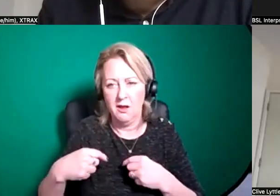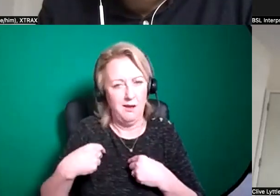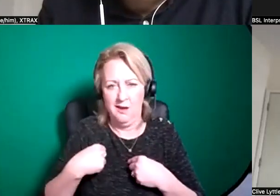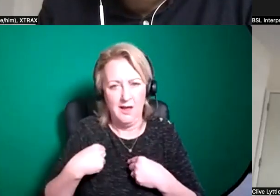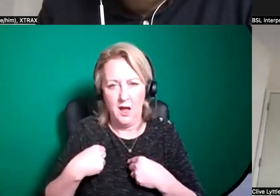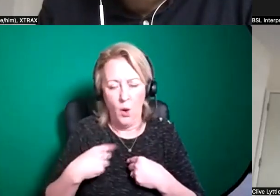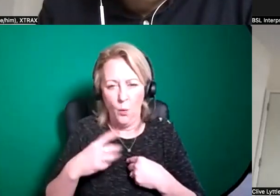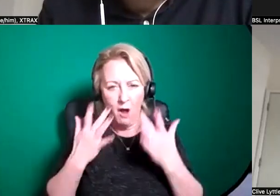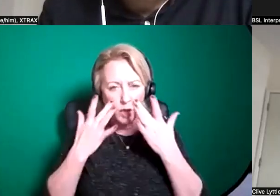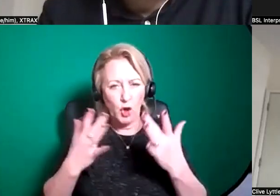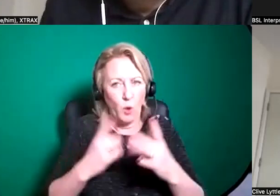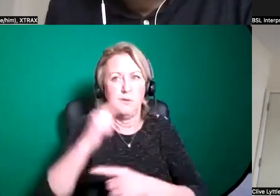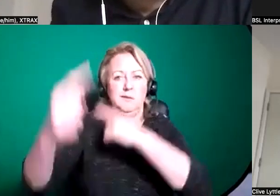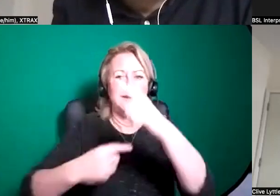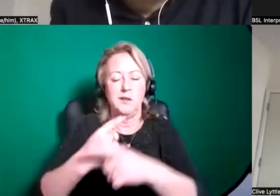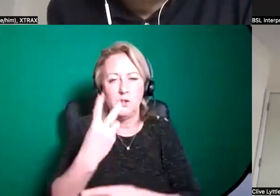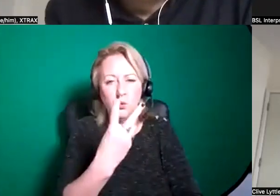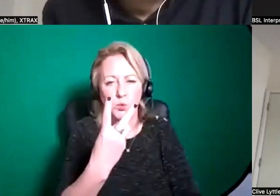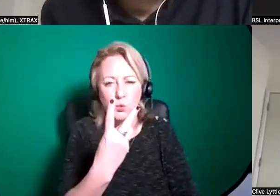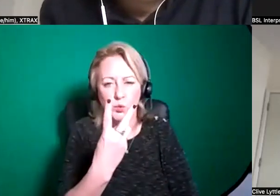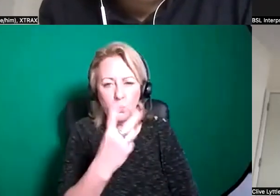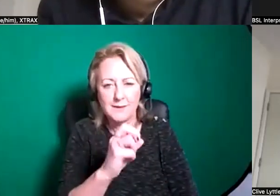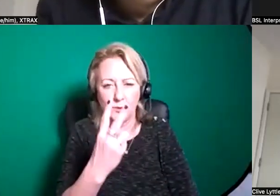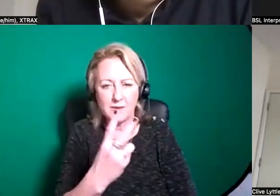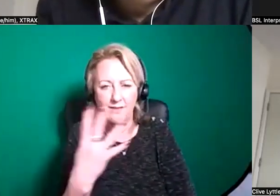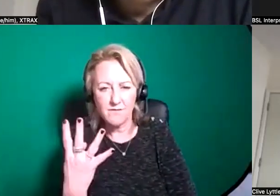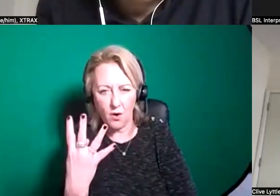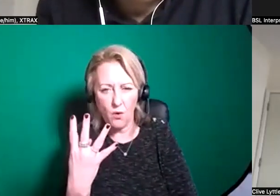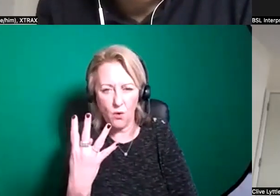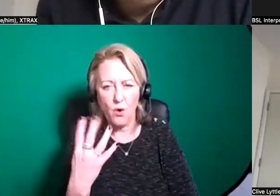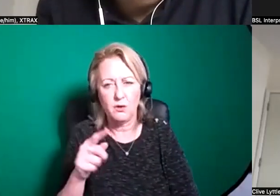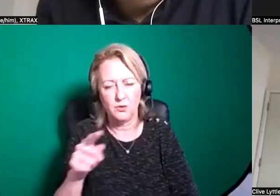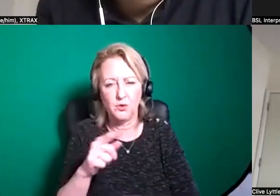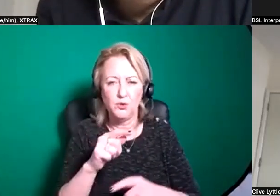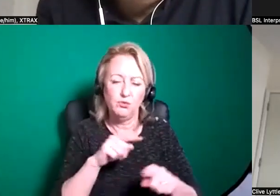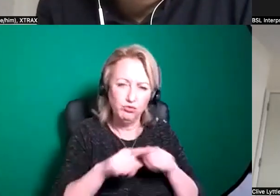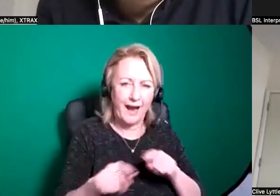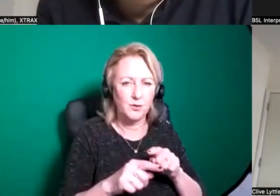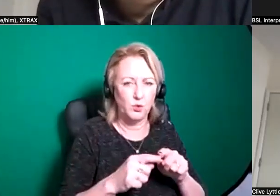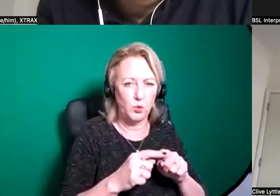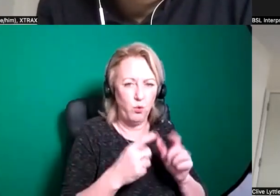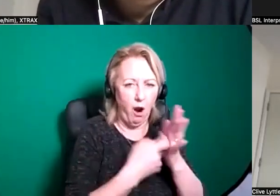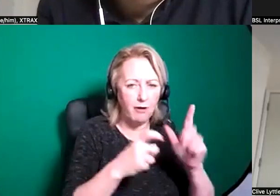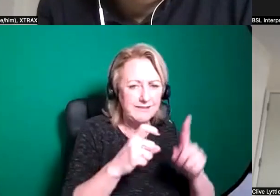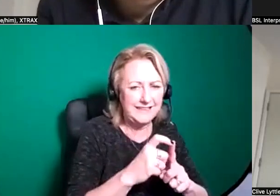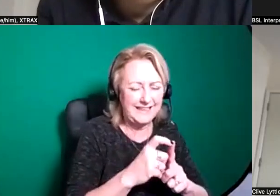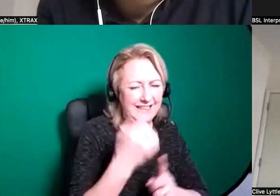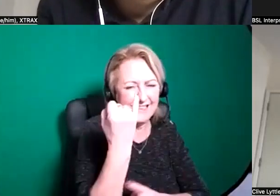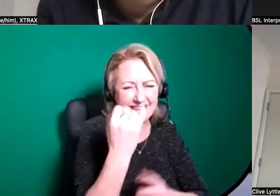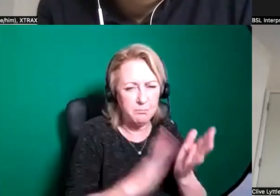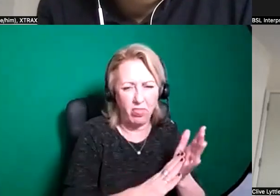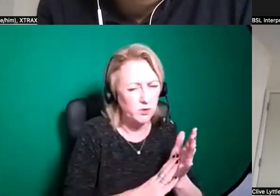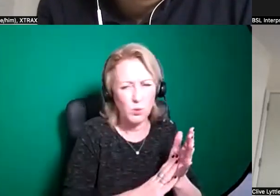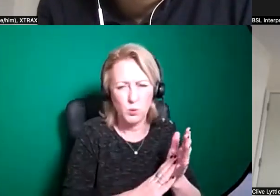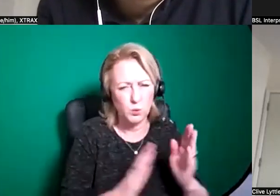show it until 2024 and it's good you know trying to turn around r d and produce a show in six months is tight and